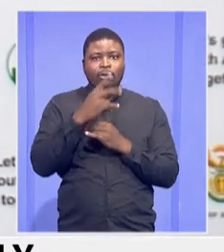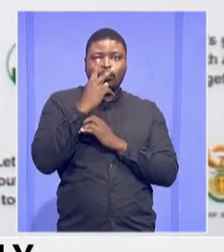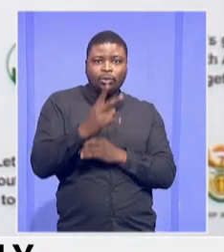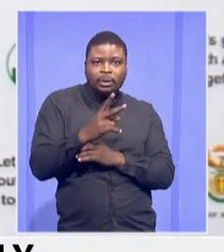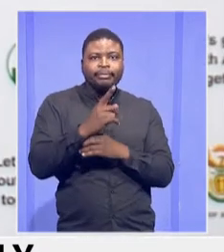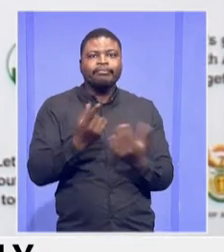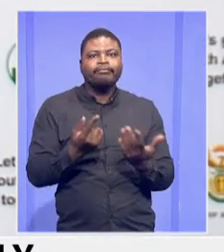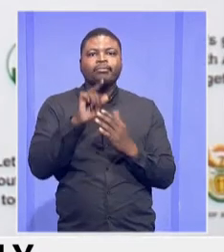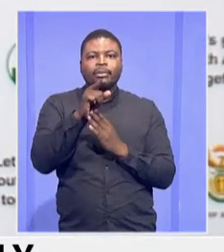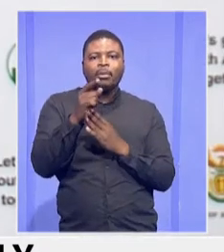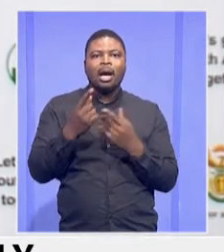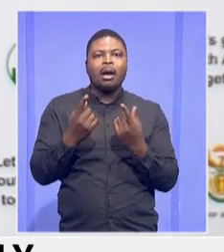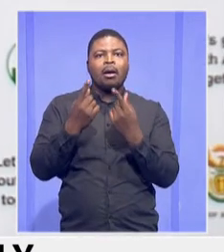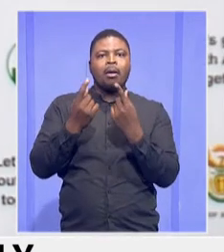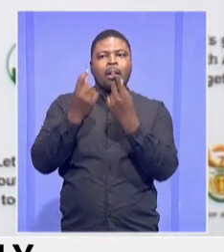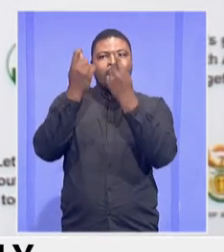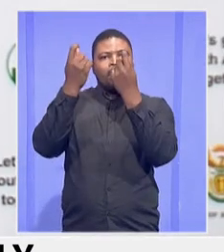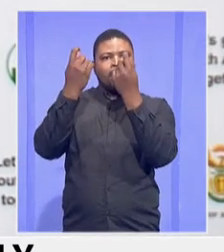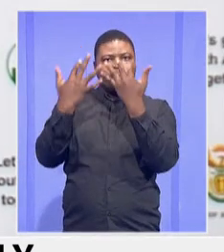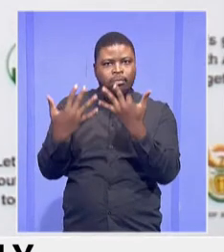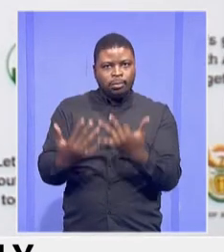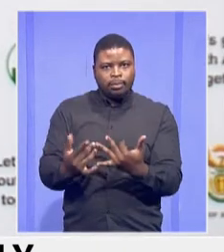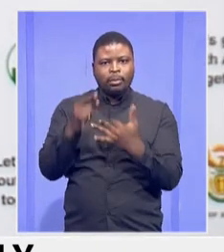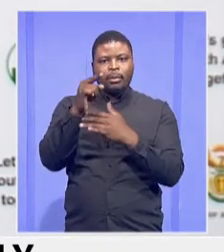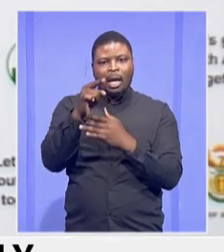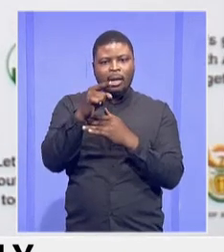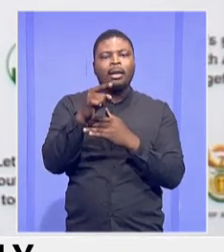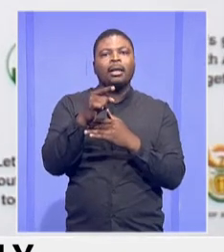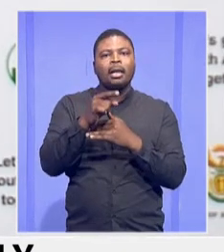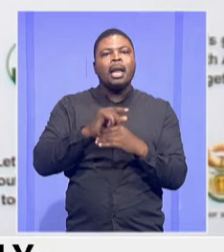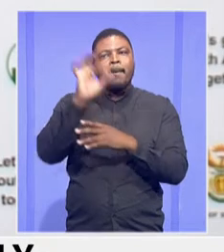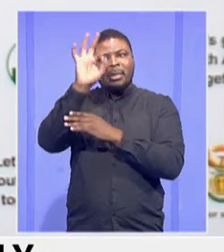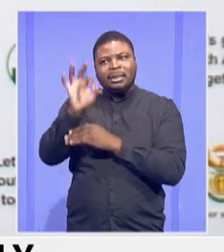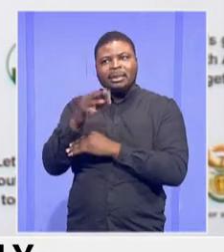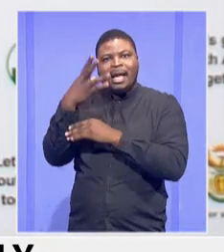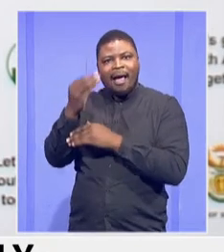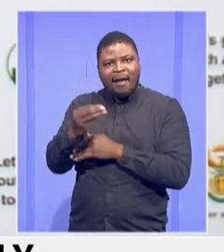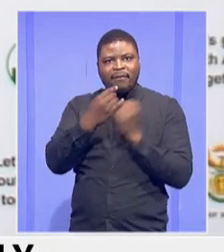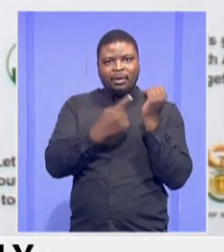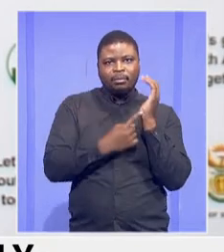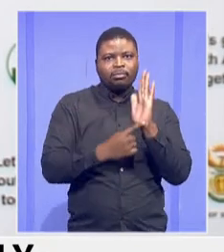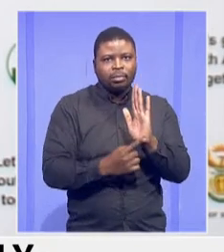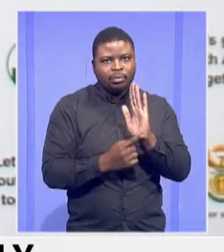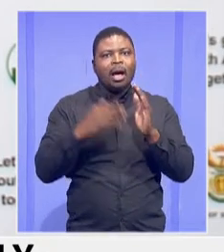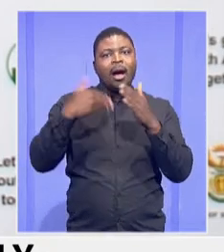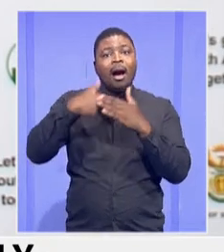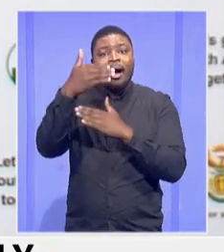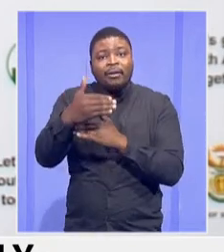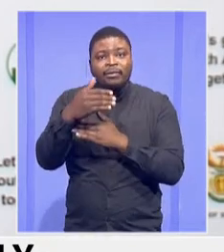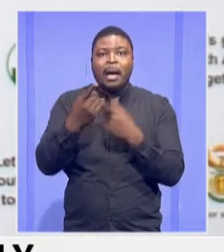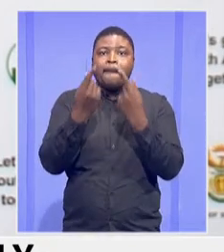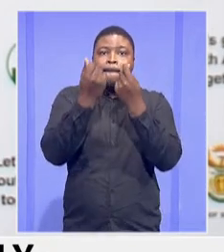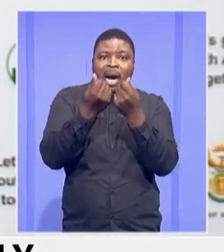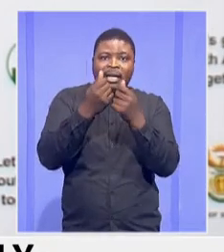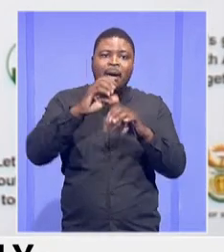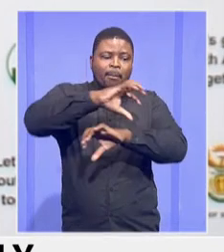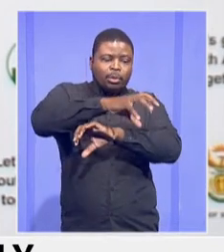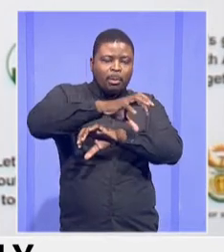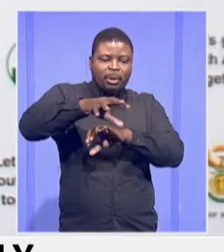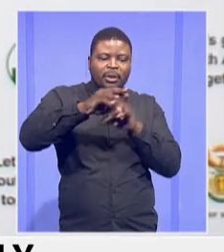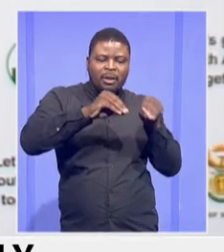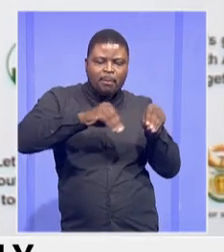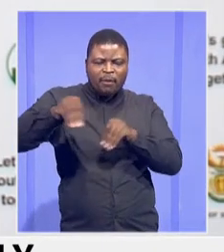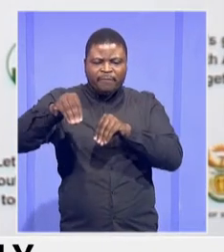at the moment. It's after, you know, the movement of funds and the reconciliation that